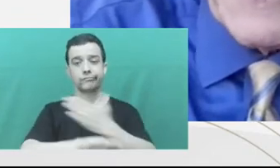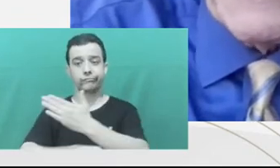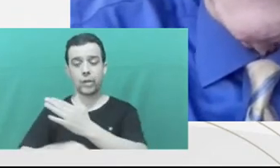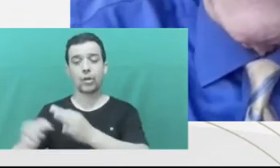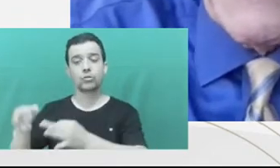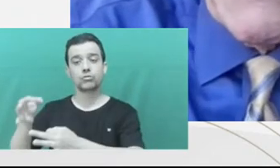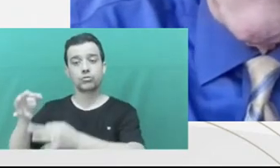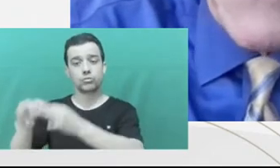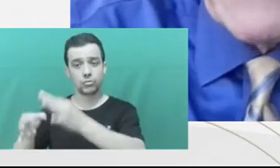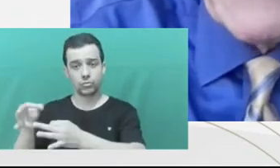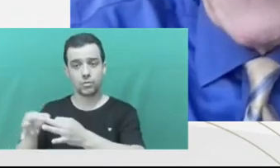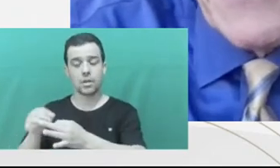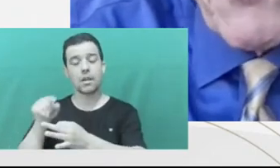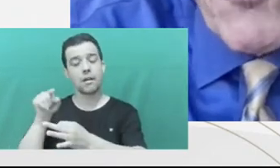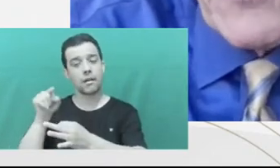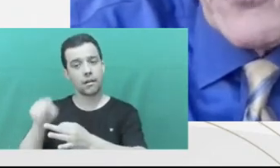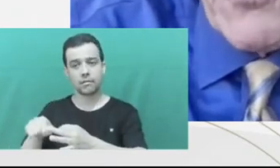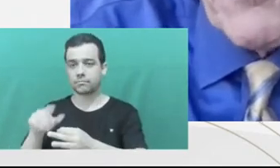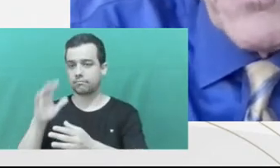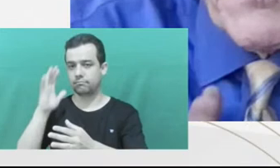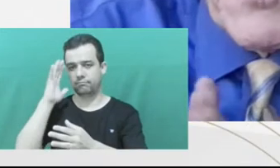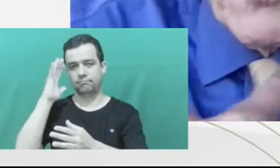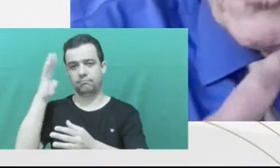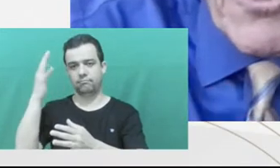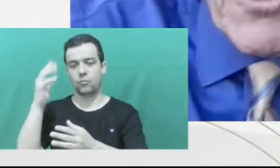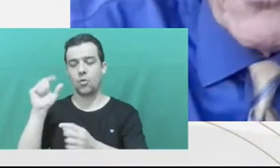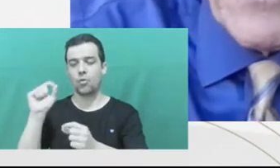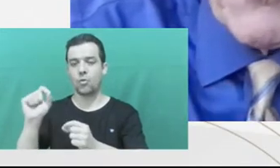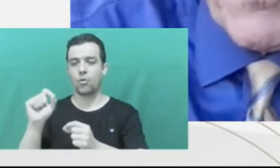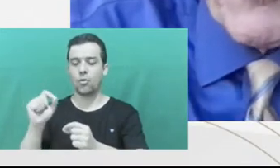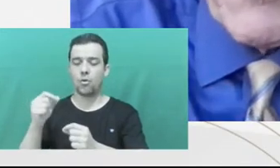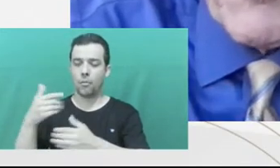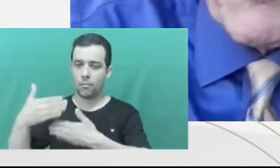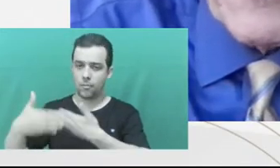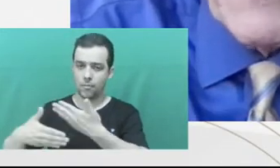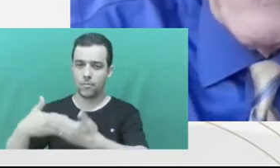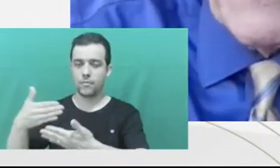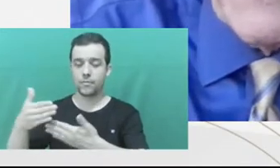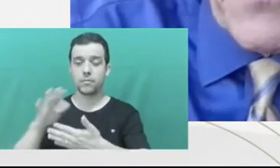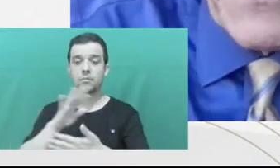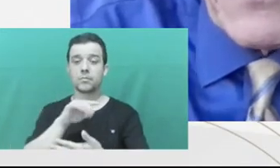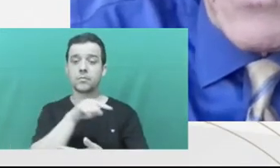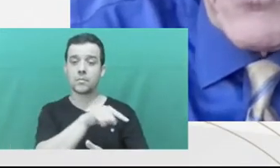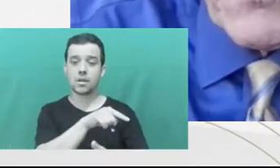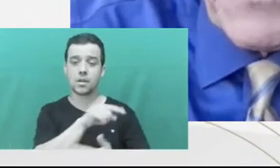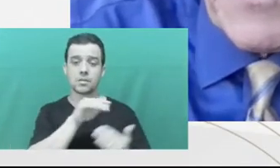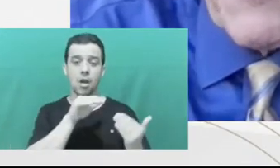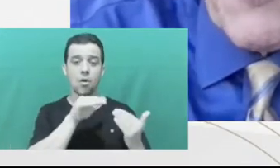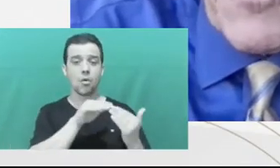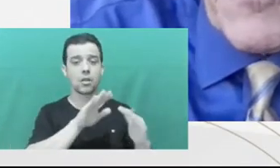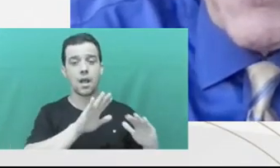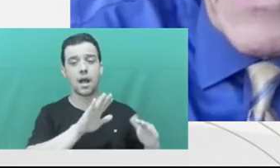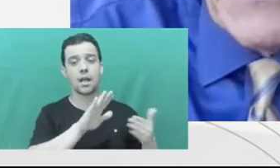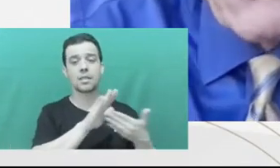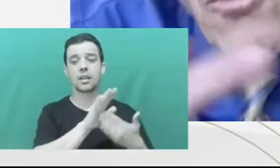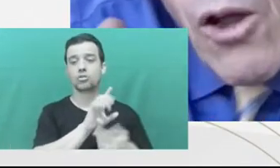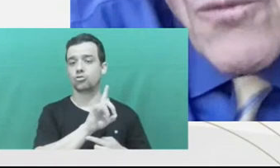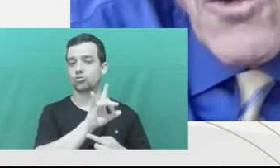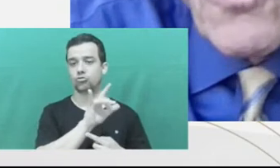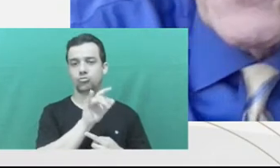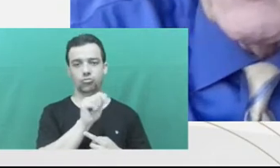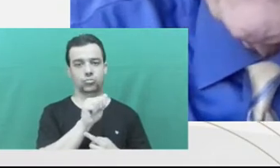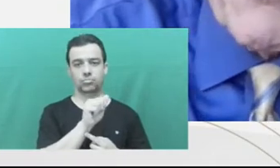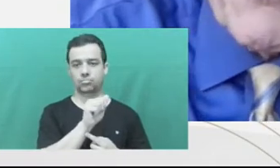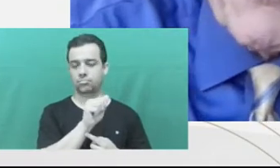end of the day. And that kind of pressure on people who are negotiating with their liberty, I think, is genuinely unfair. So